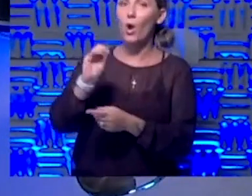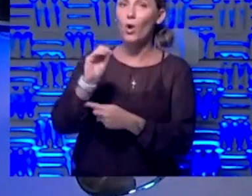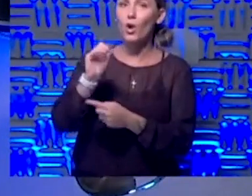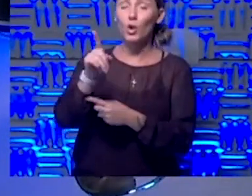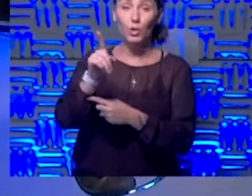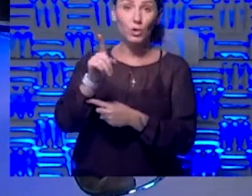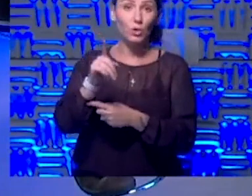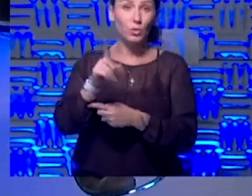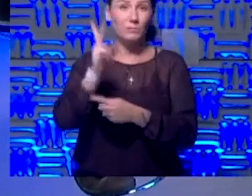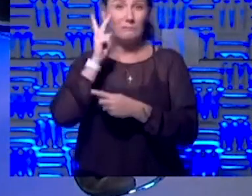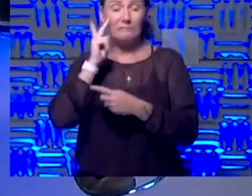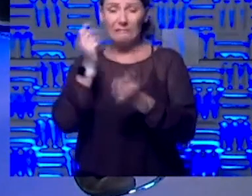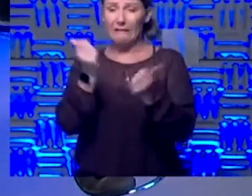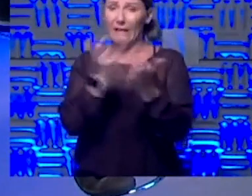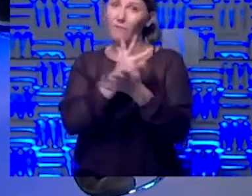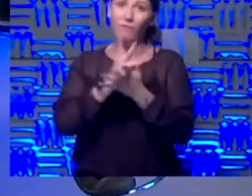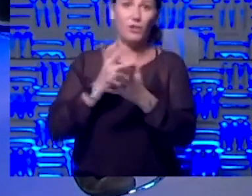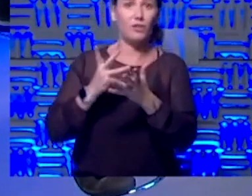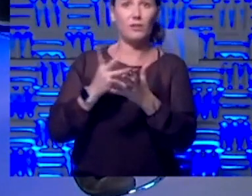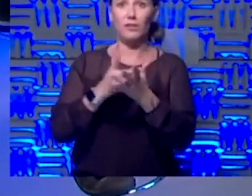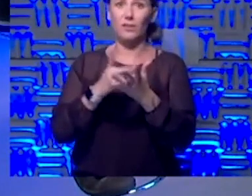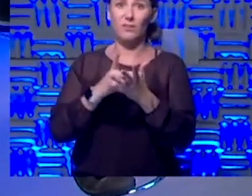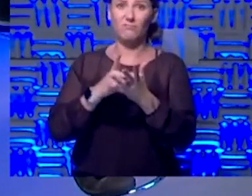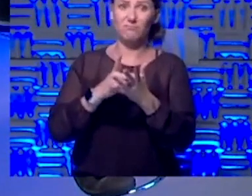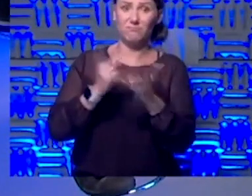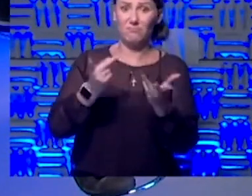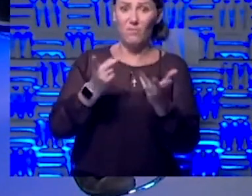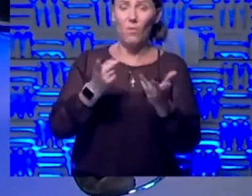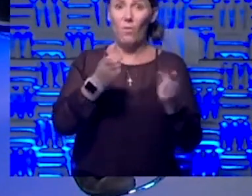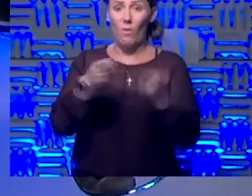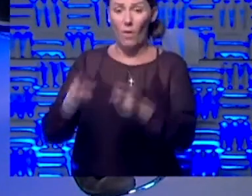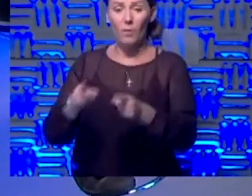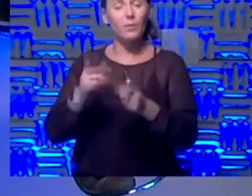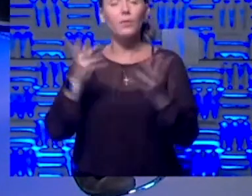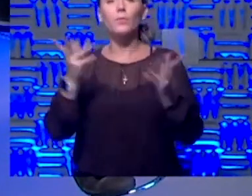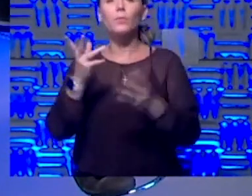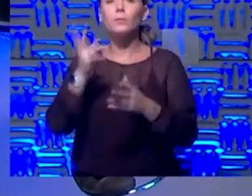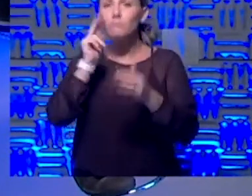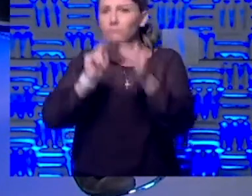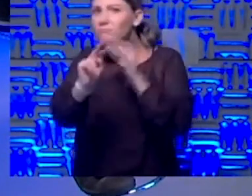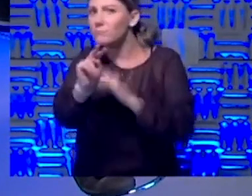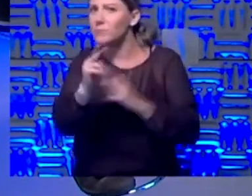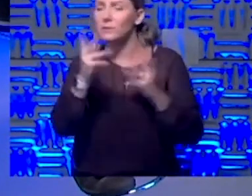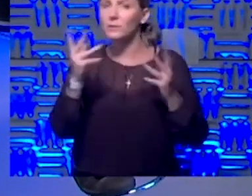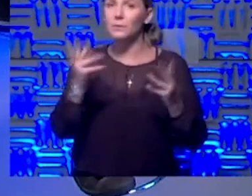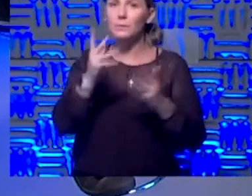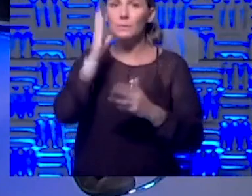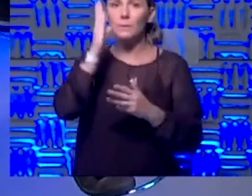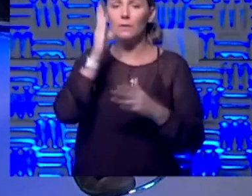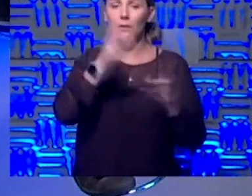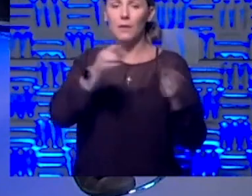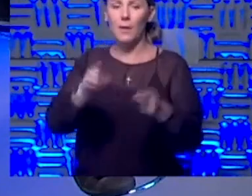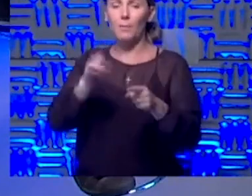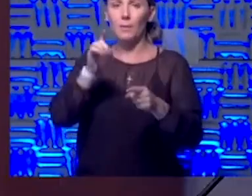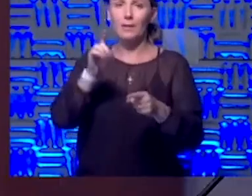front lines of this from a research perspective. What do we see coming down the road? What can you help us know that's going to be in our future?